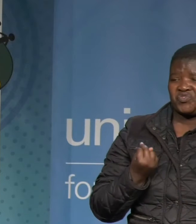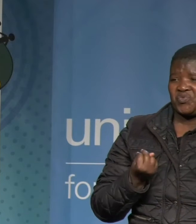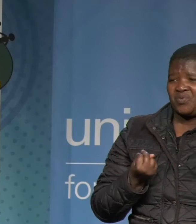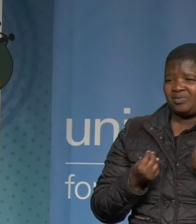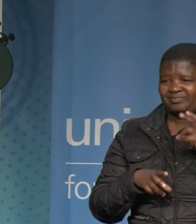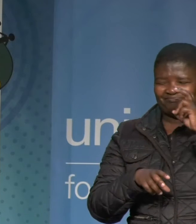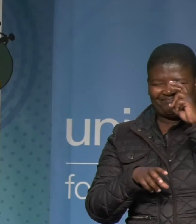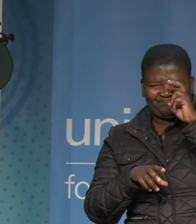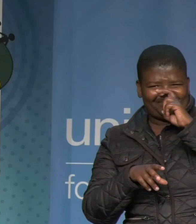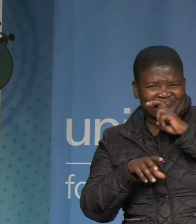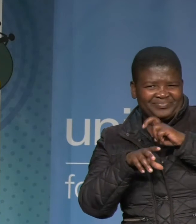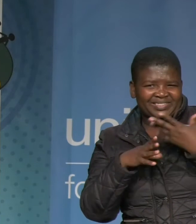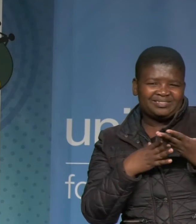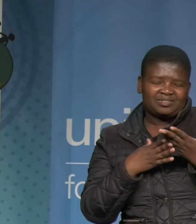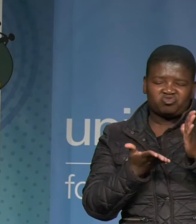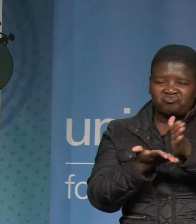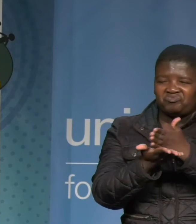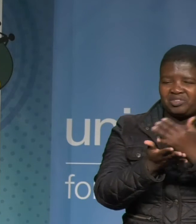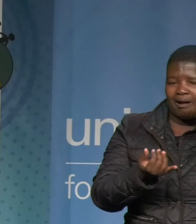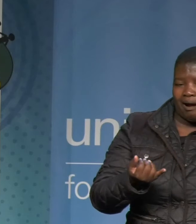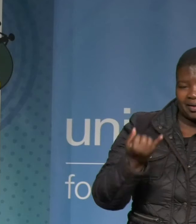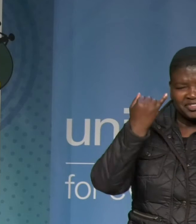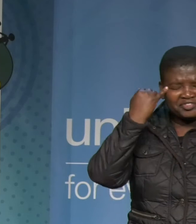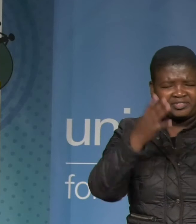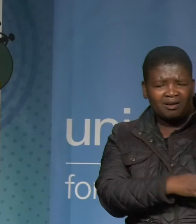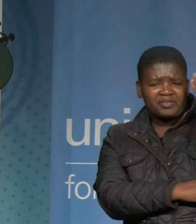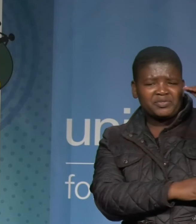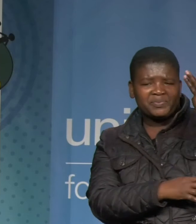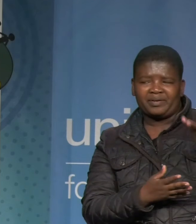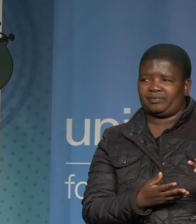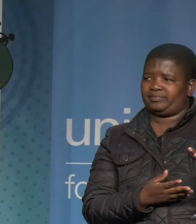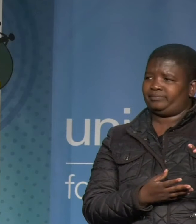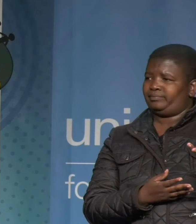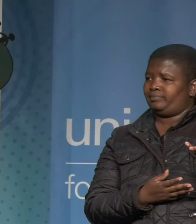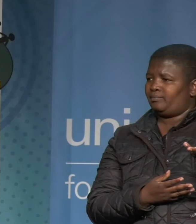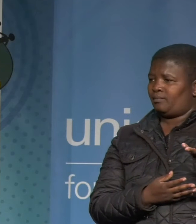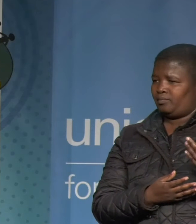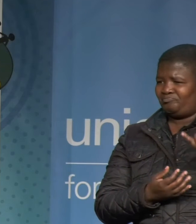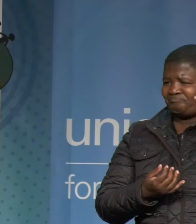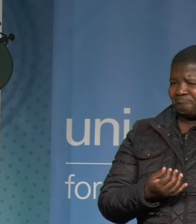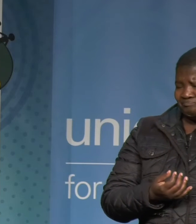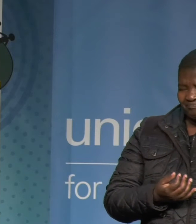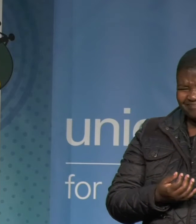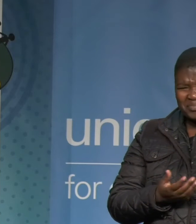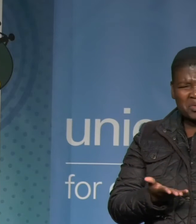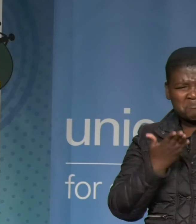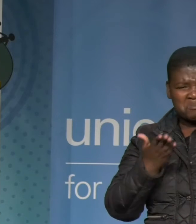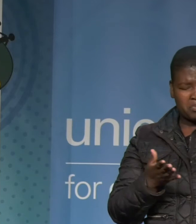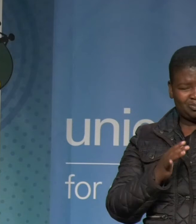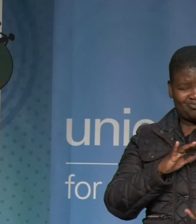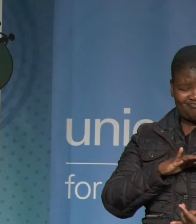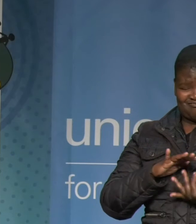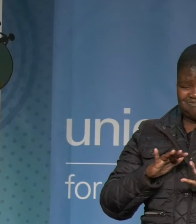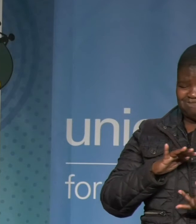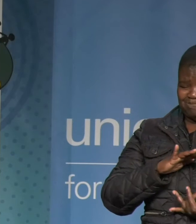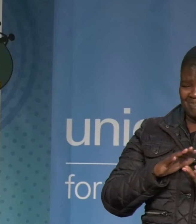they may meet like-minded people that they can share ideas and experiences with. Ideally, that they may become inspired